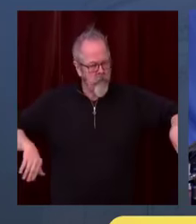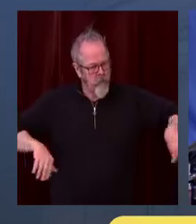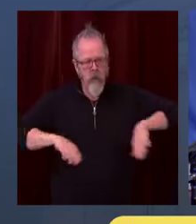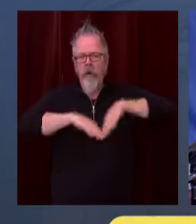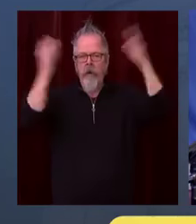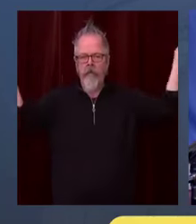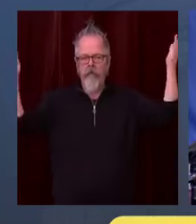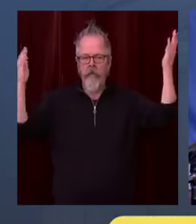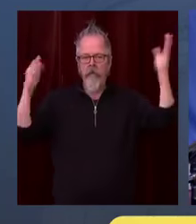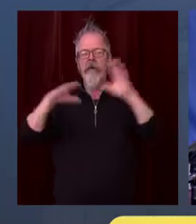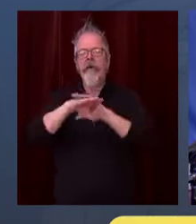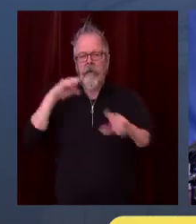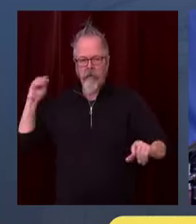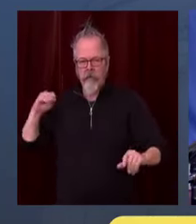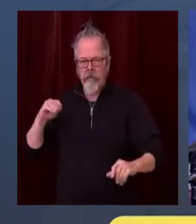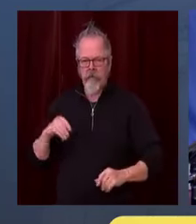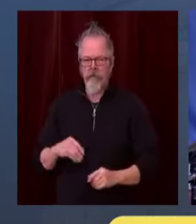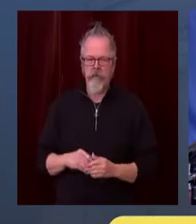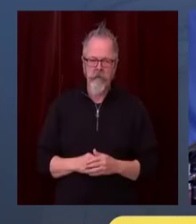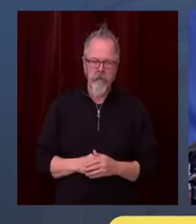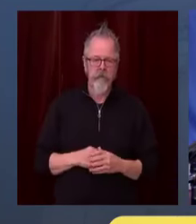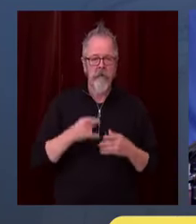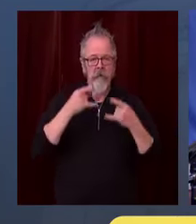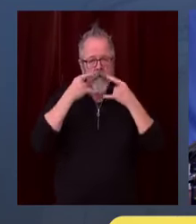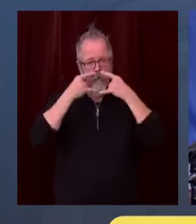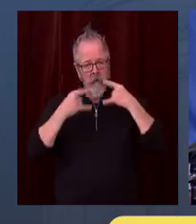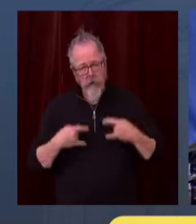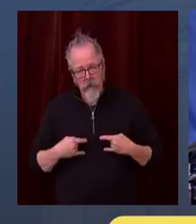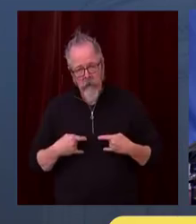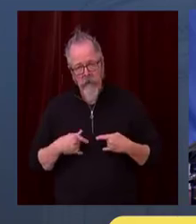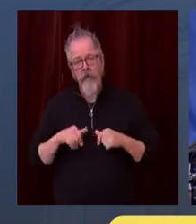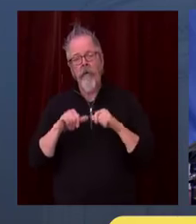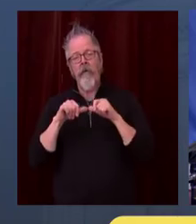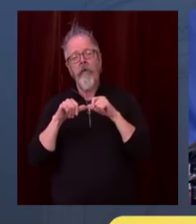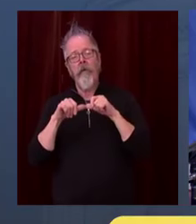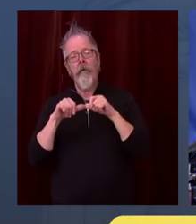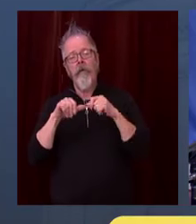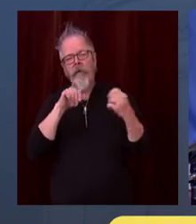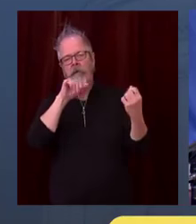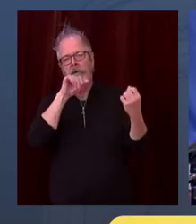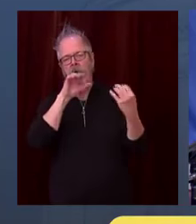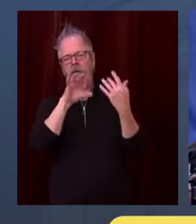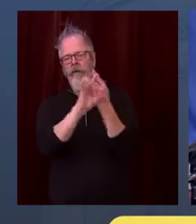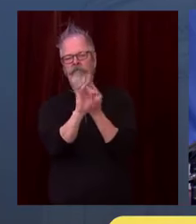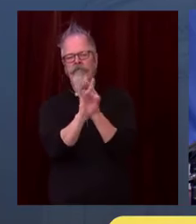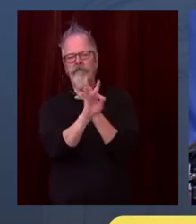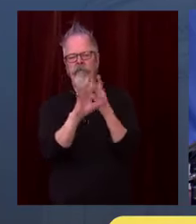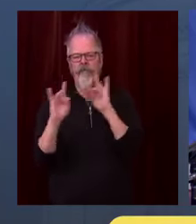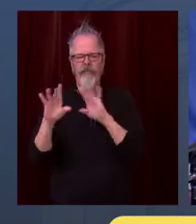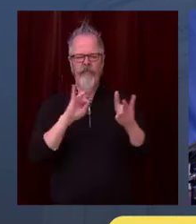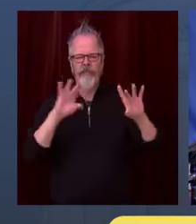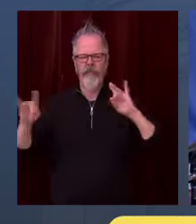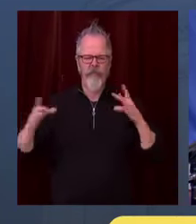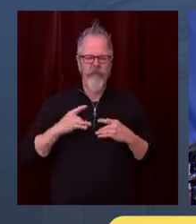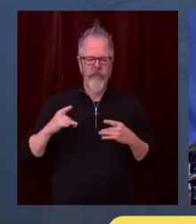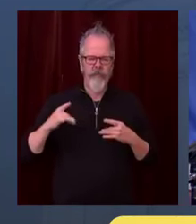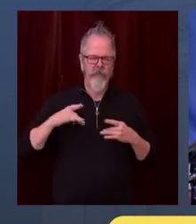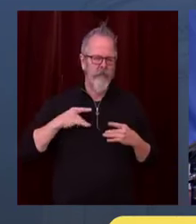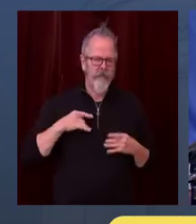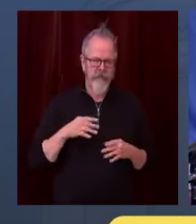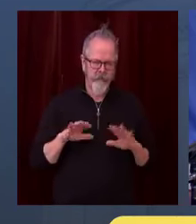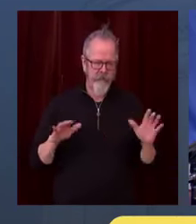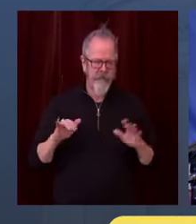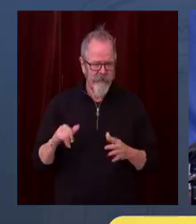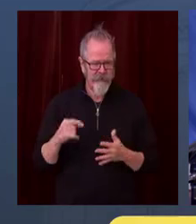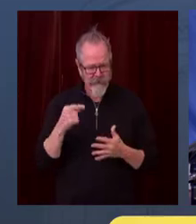mask for a prolonged period of time inside, is a contributing factor to this transmission. Now, no one knows the